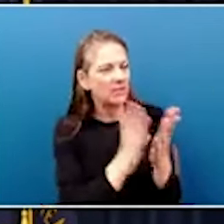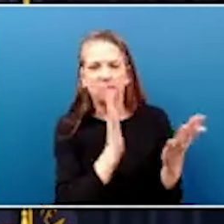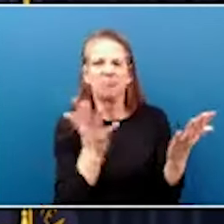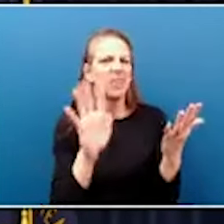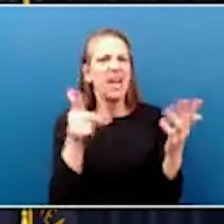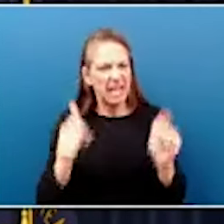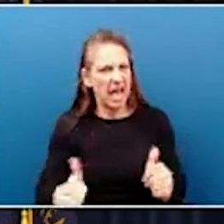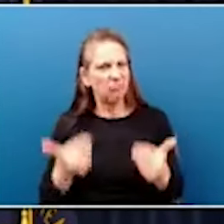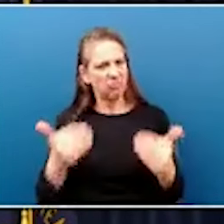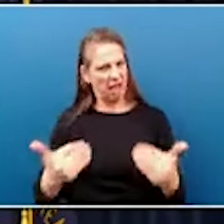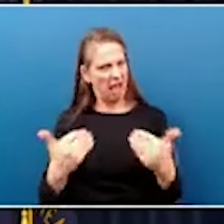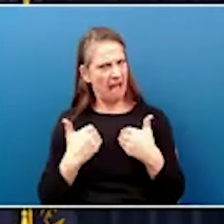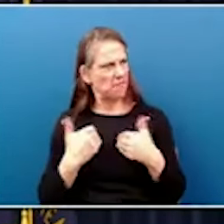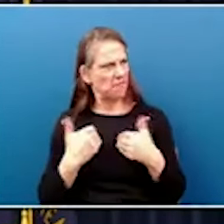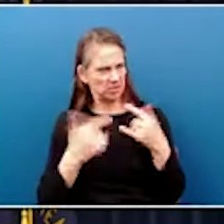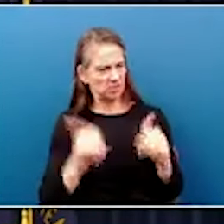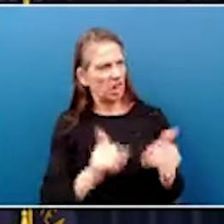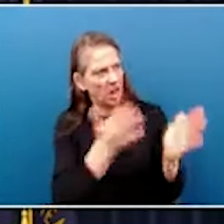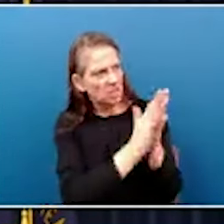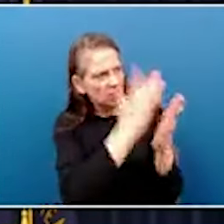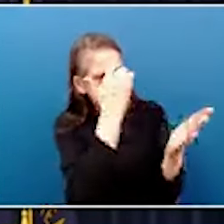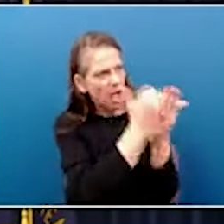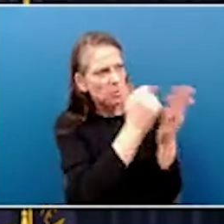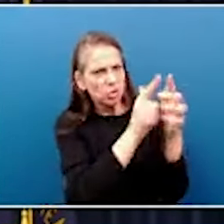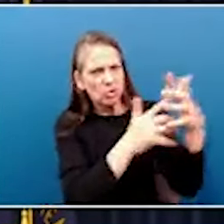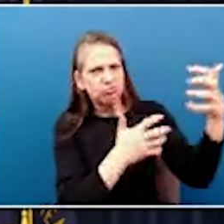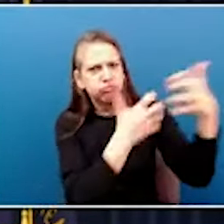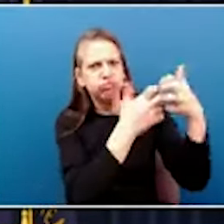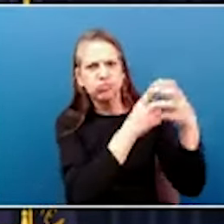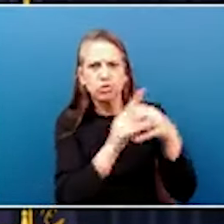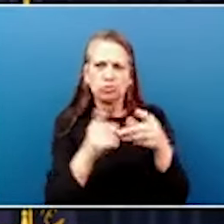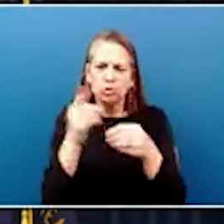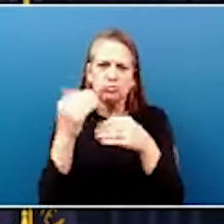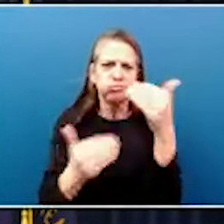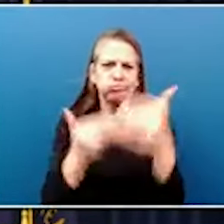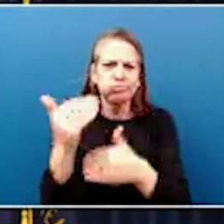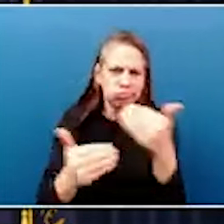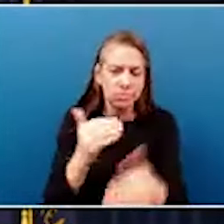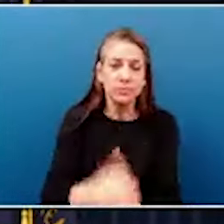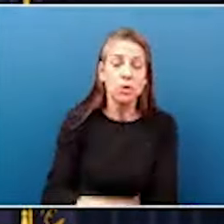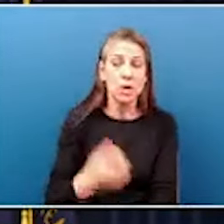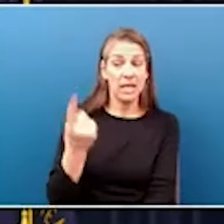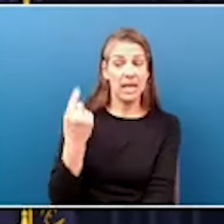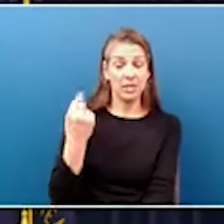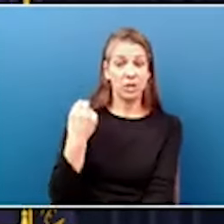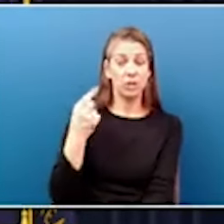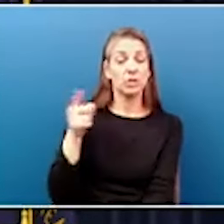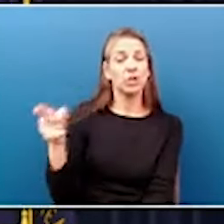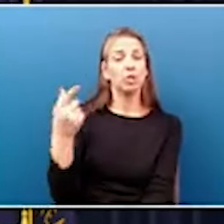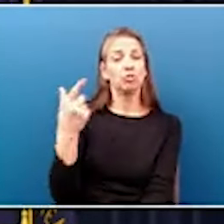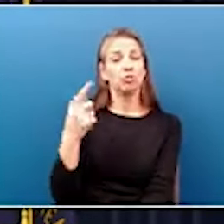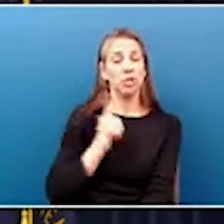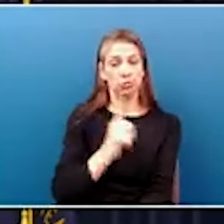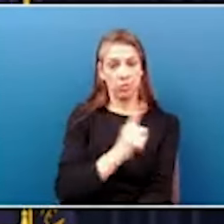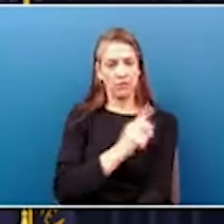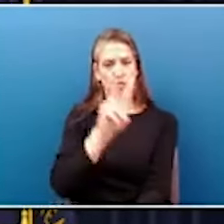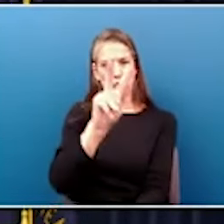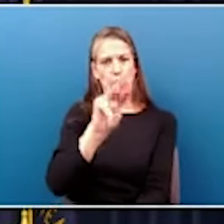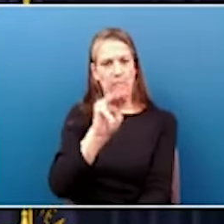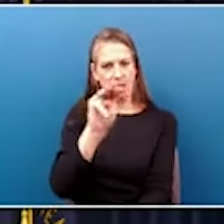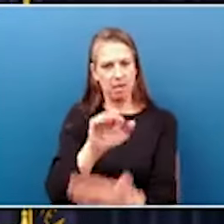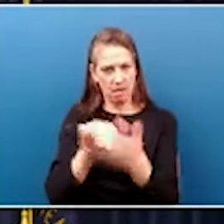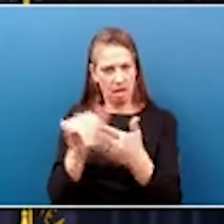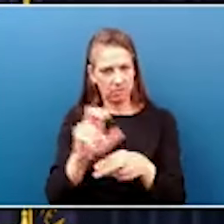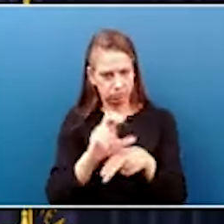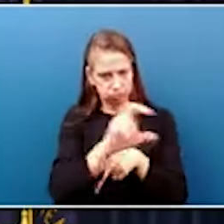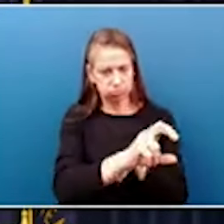more and to move forward. Last year the General Assembly appropriated $2 million to get the program up and running as well as to fund select